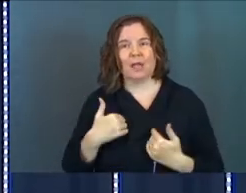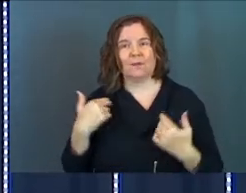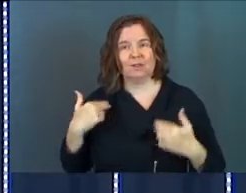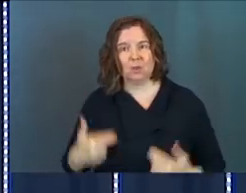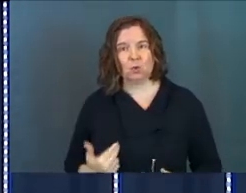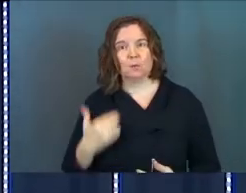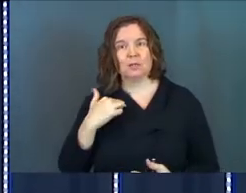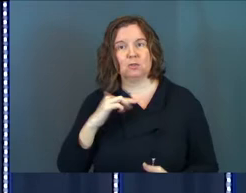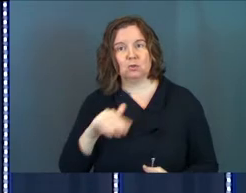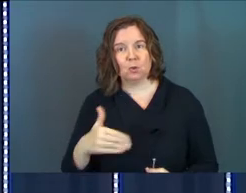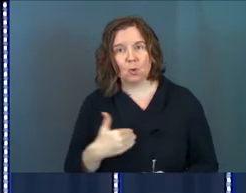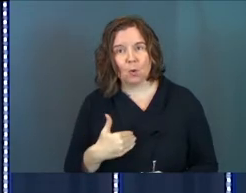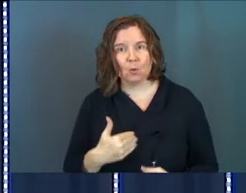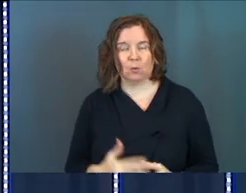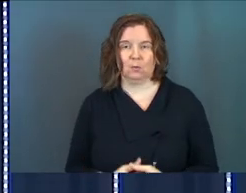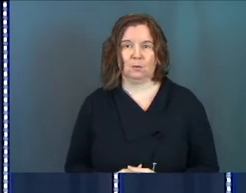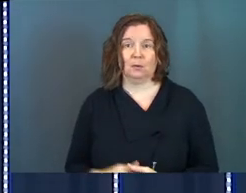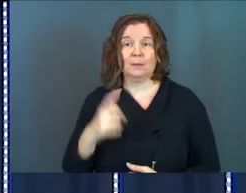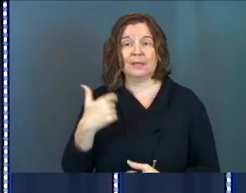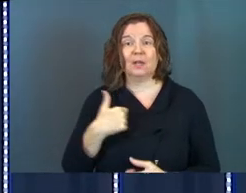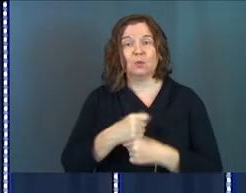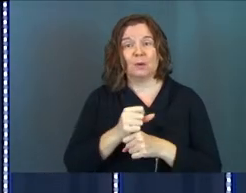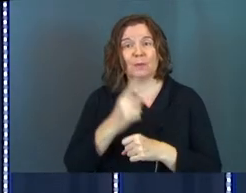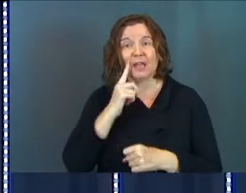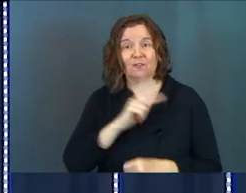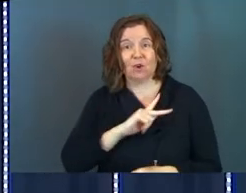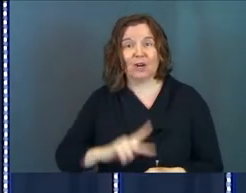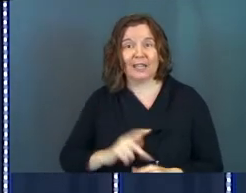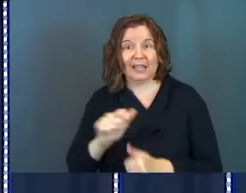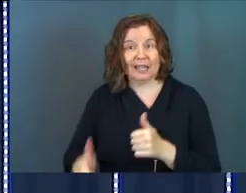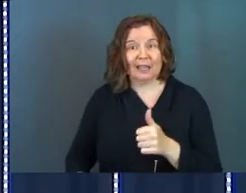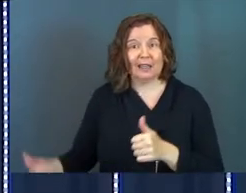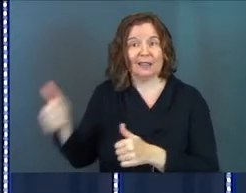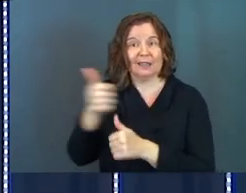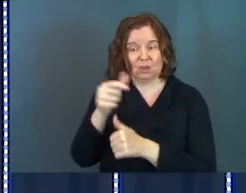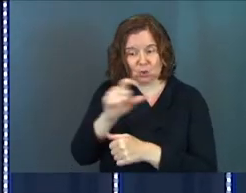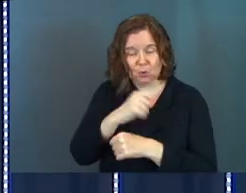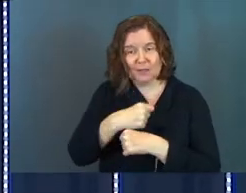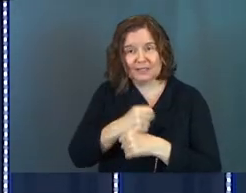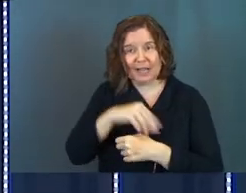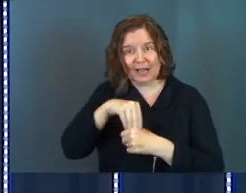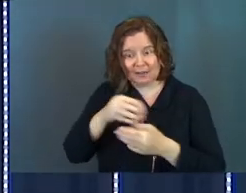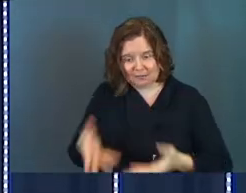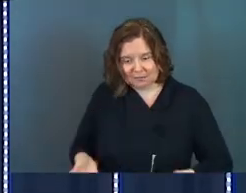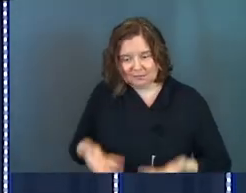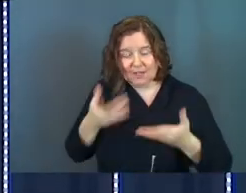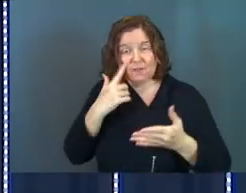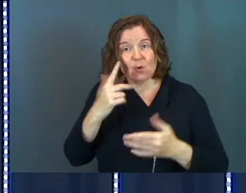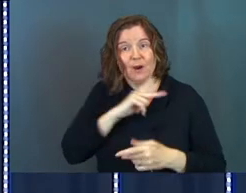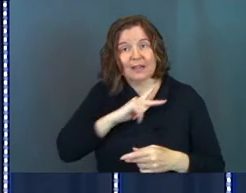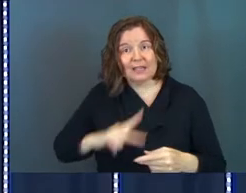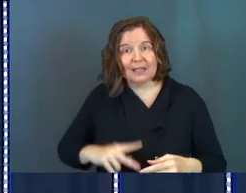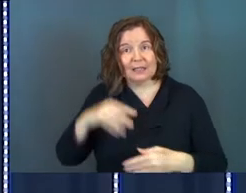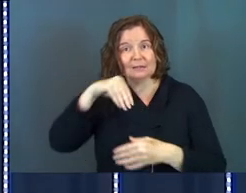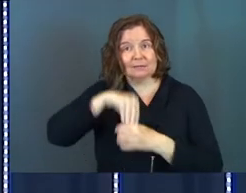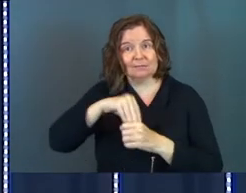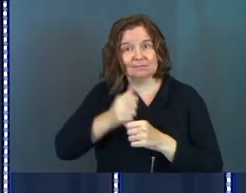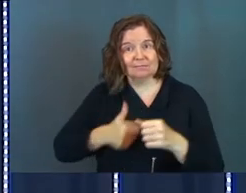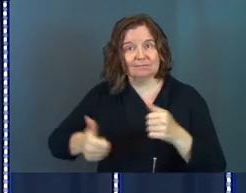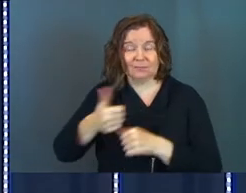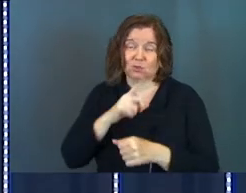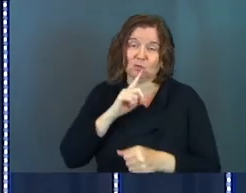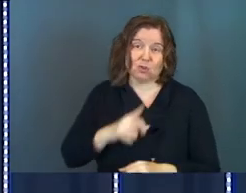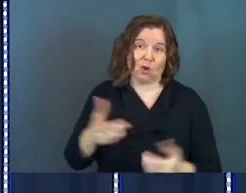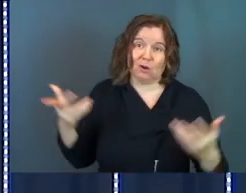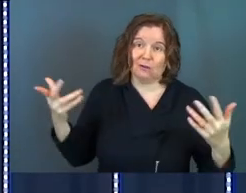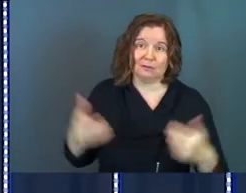in the human soul because we're made for a king. You're designed from the ground up for a king. You just